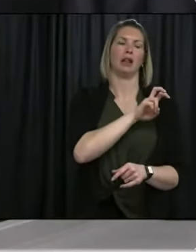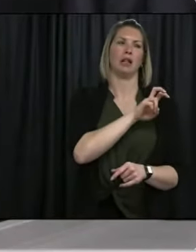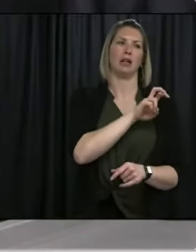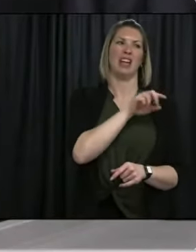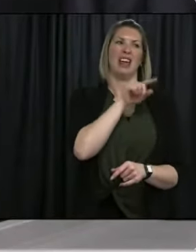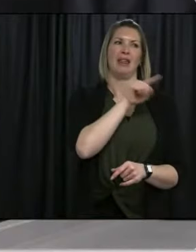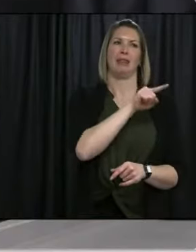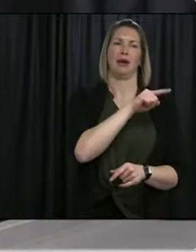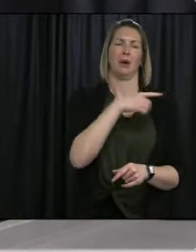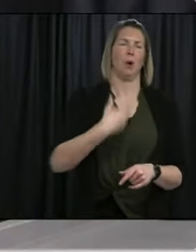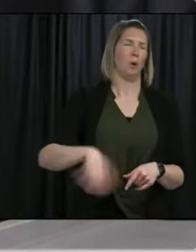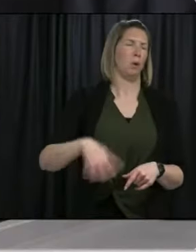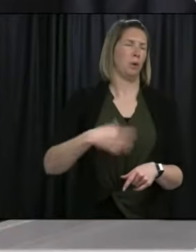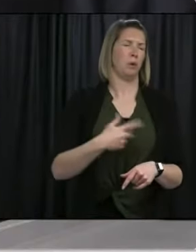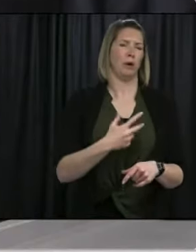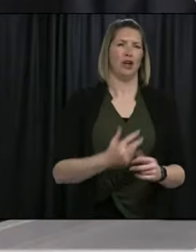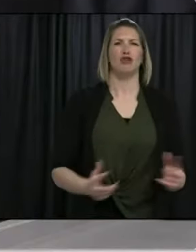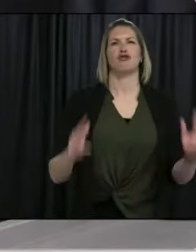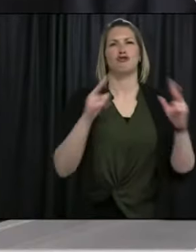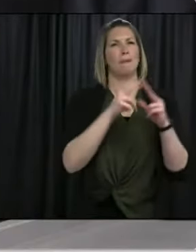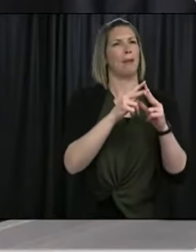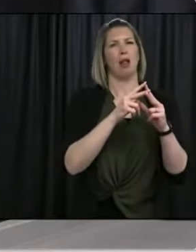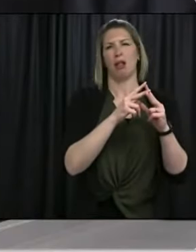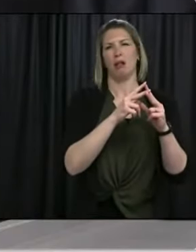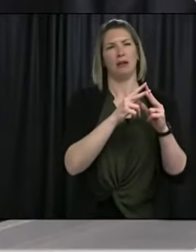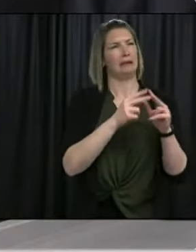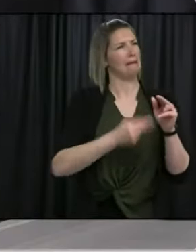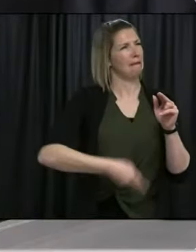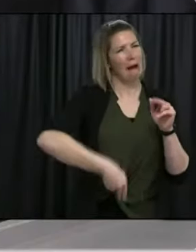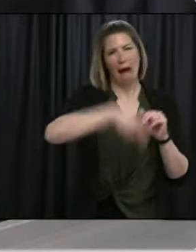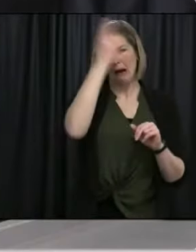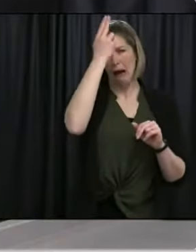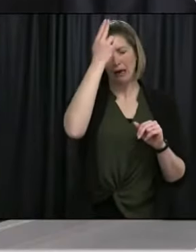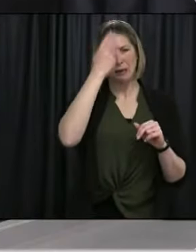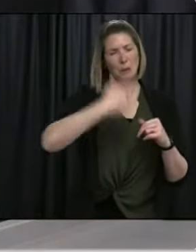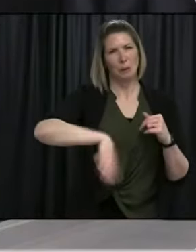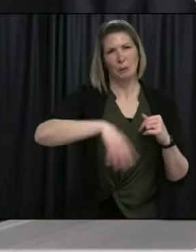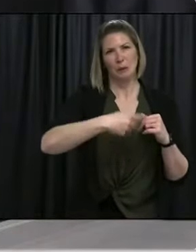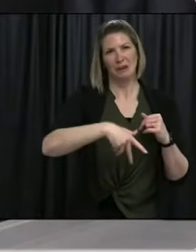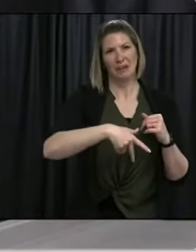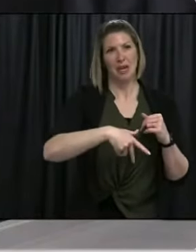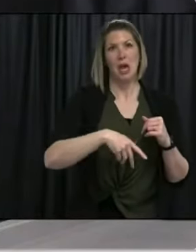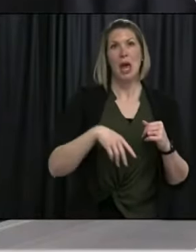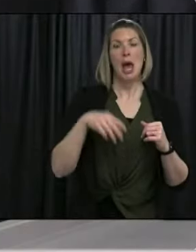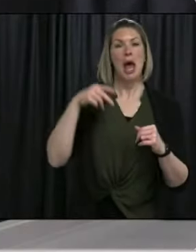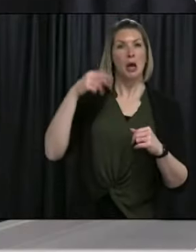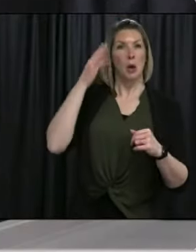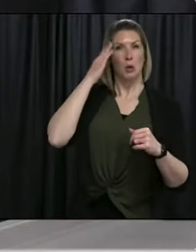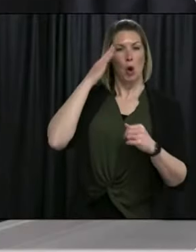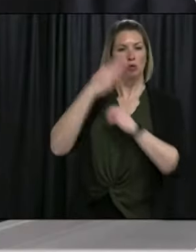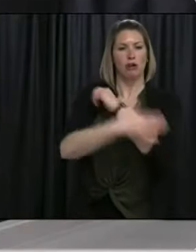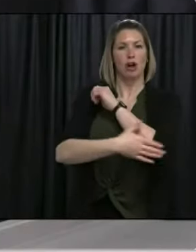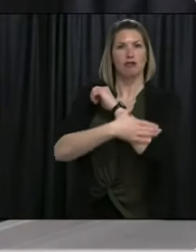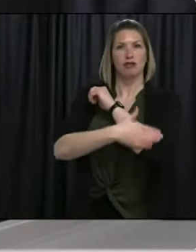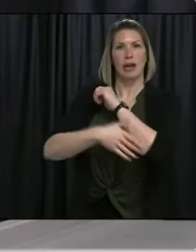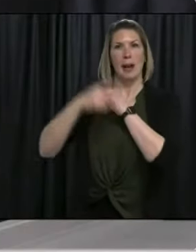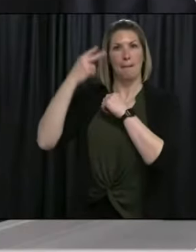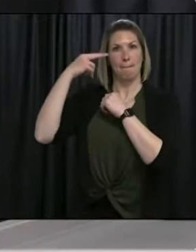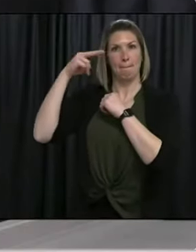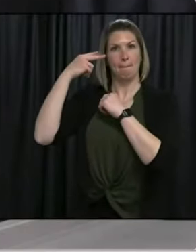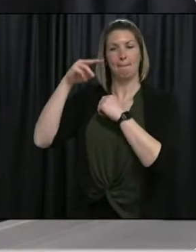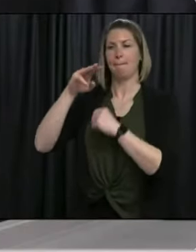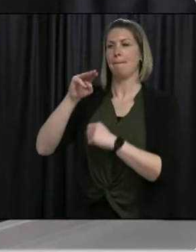per 100,000, and that's the highest north of the Mexican border. So we need to remain